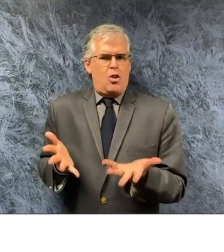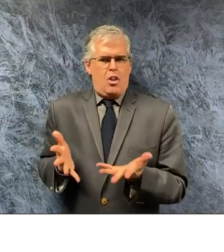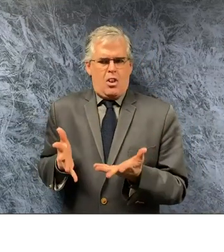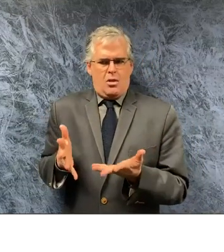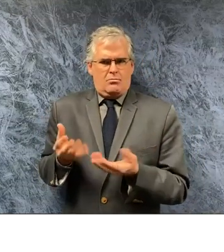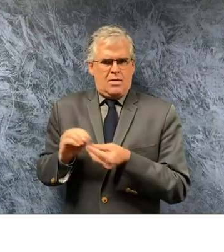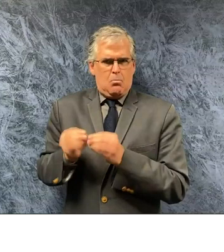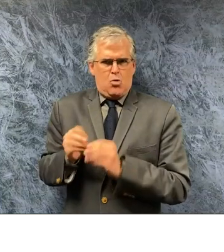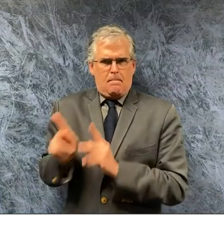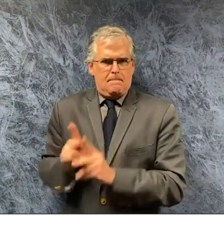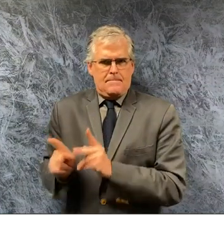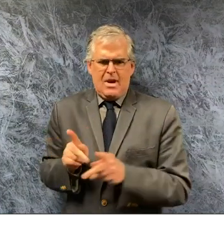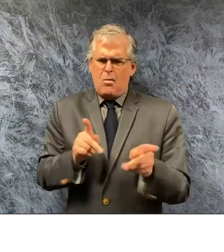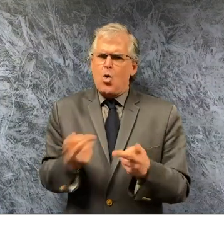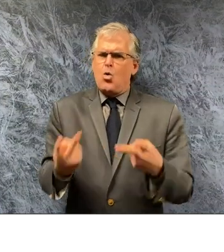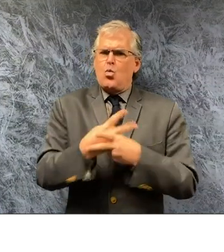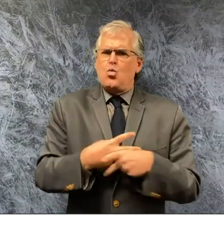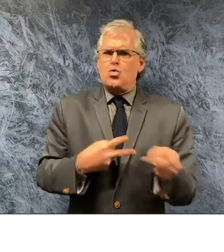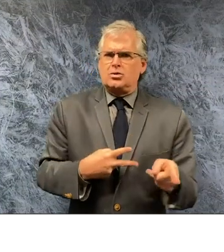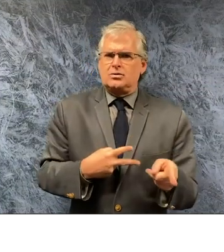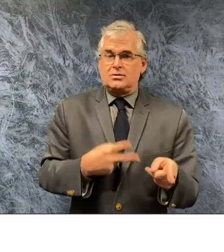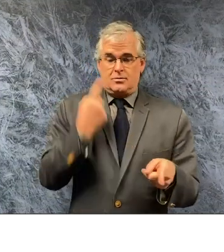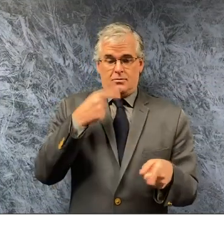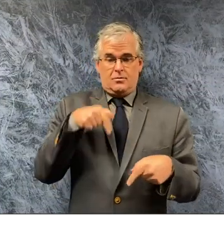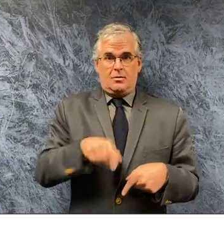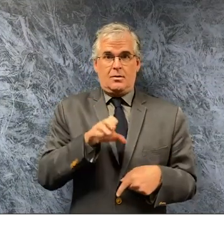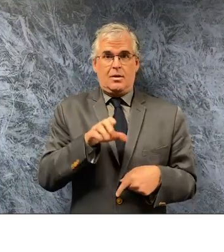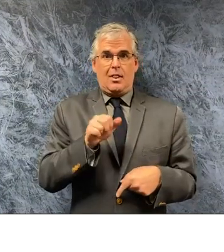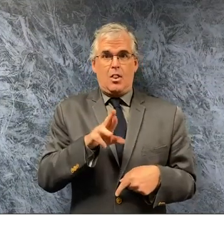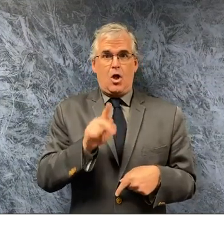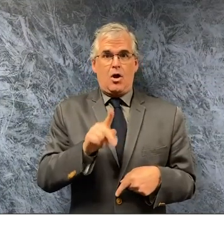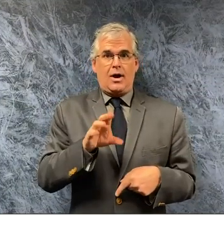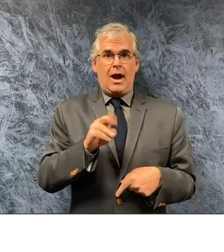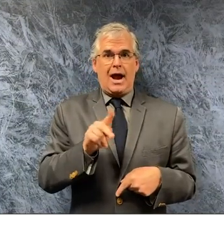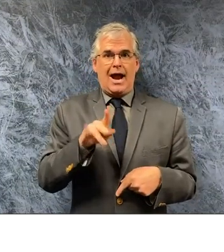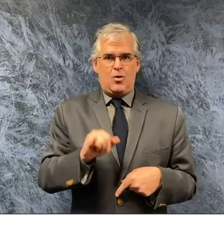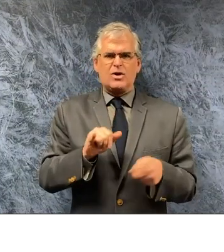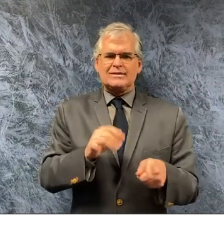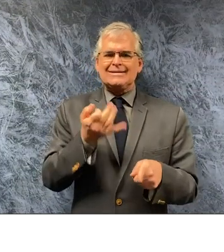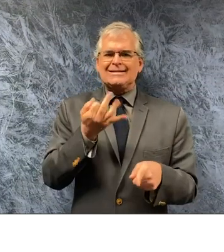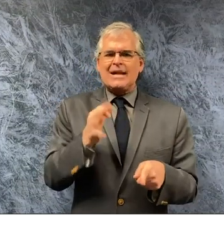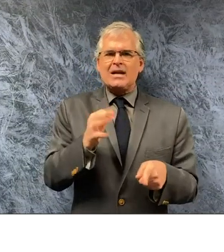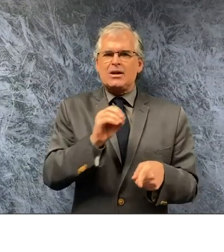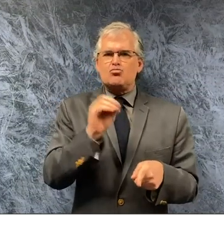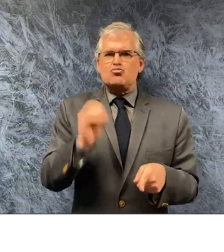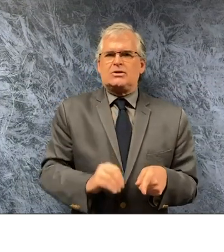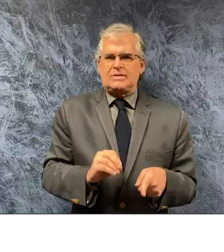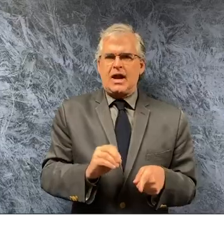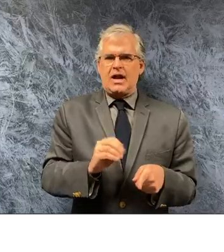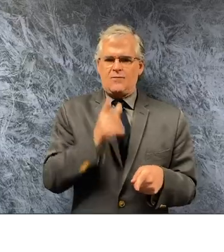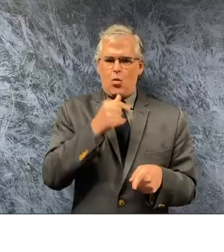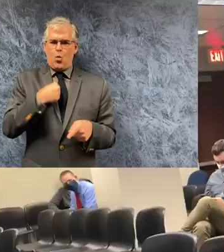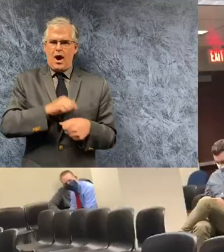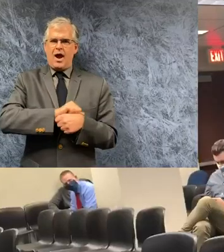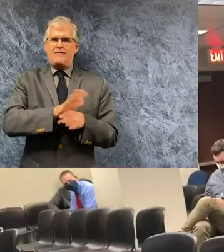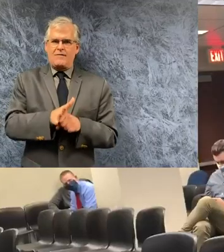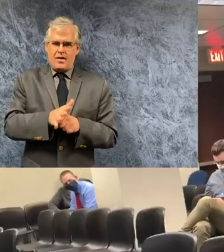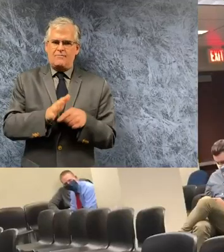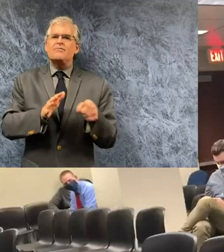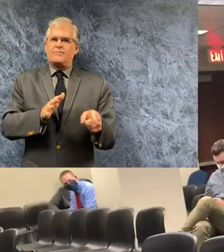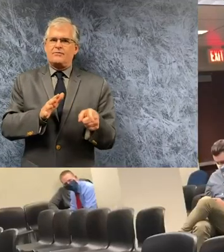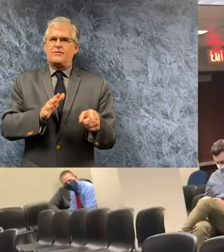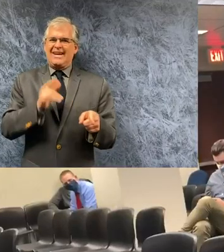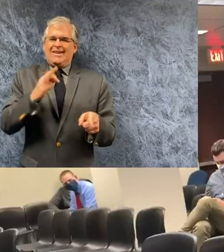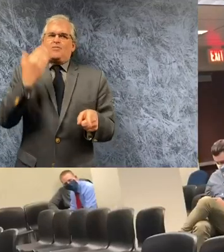nevada health district report county shows that black residents account for 19 of the county's coven 19 cases where patients race is identified